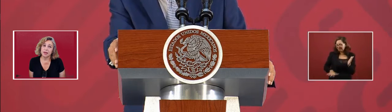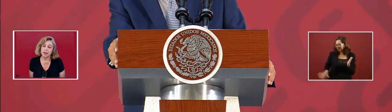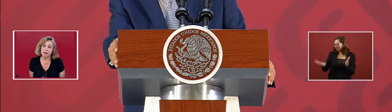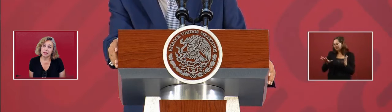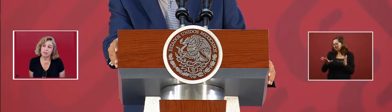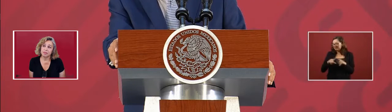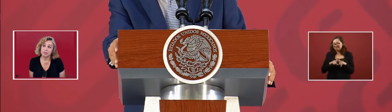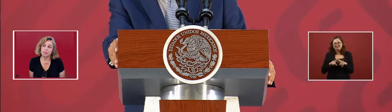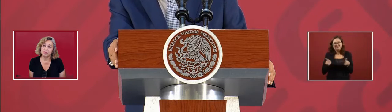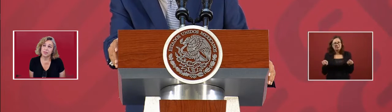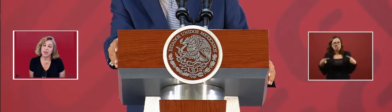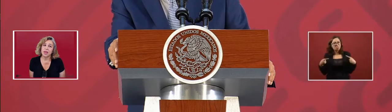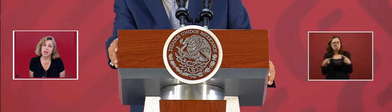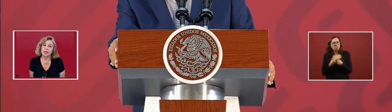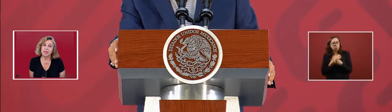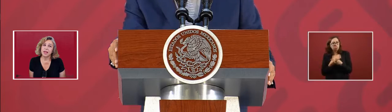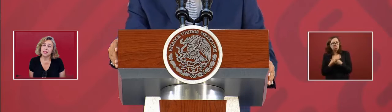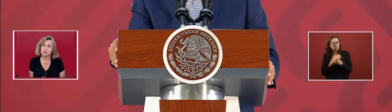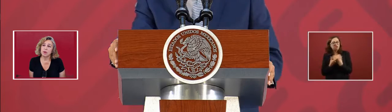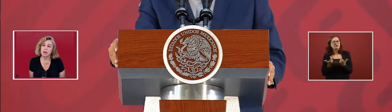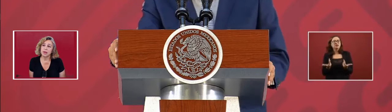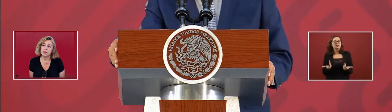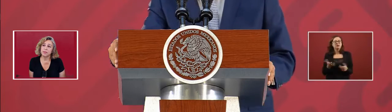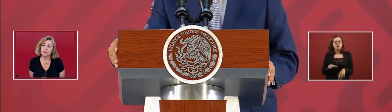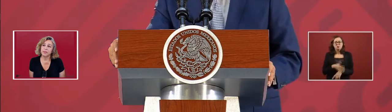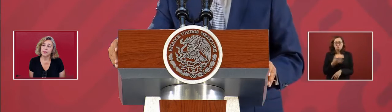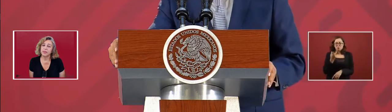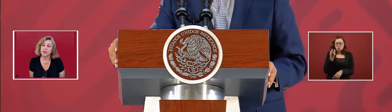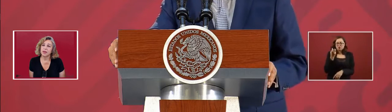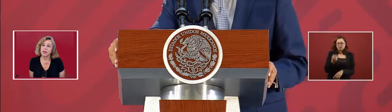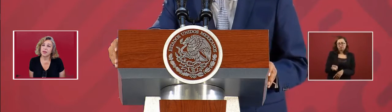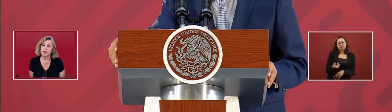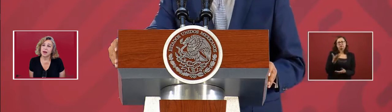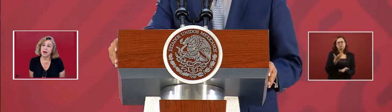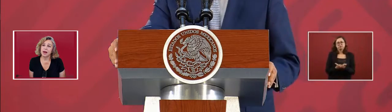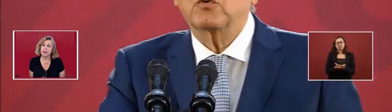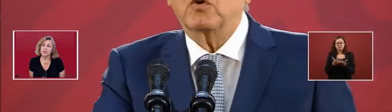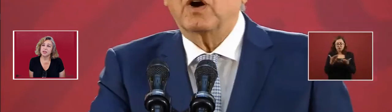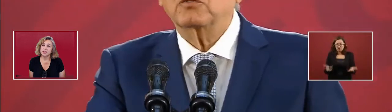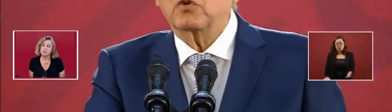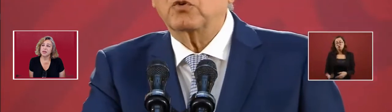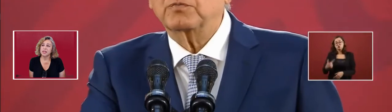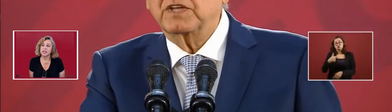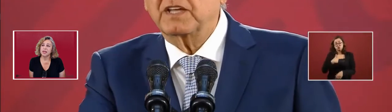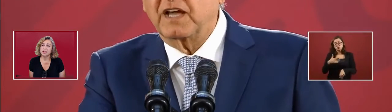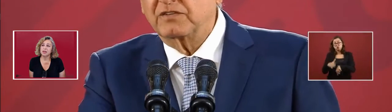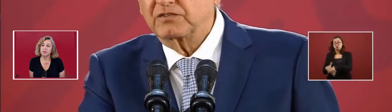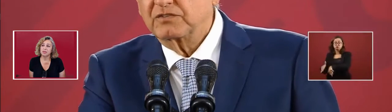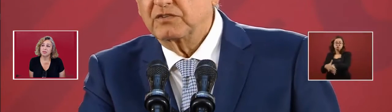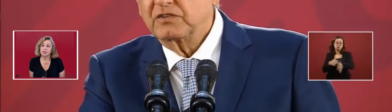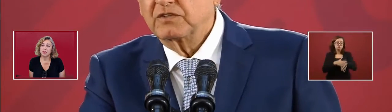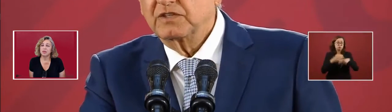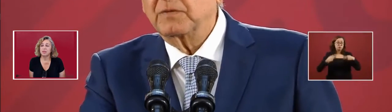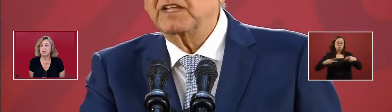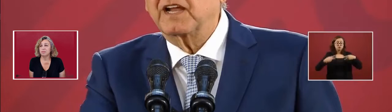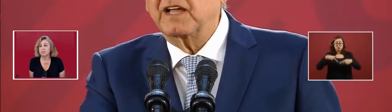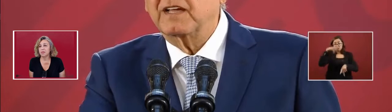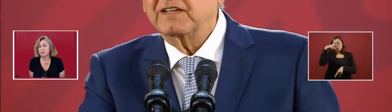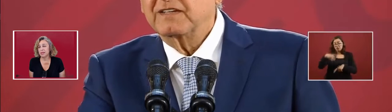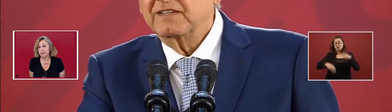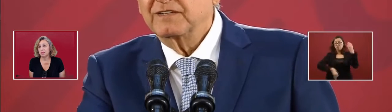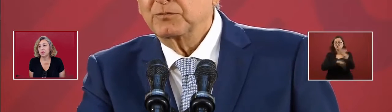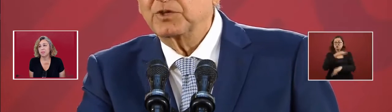reality. And that is why I transmit and tell you of